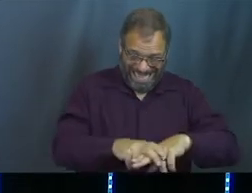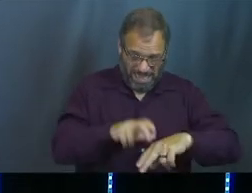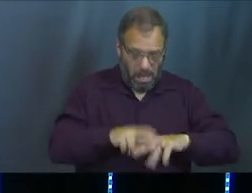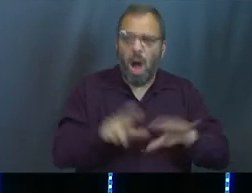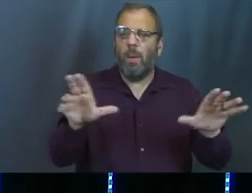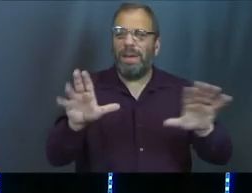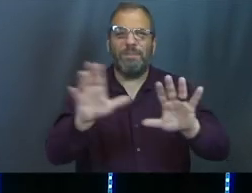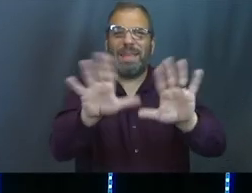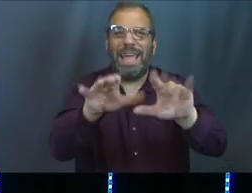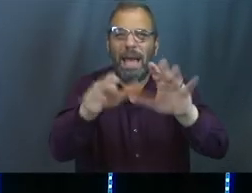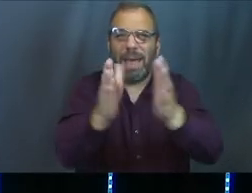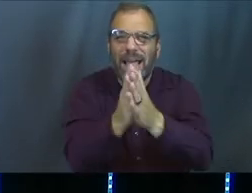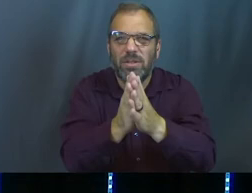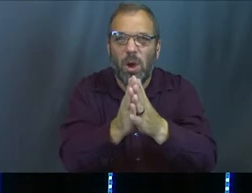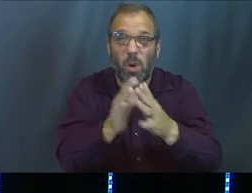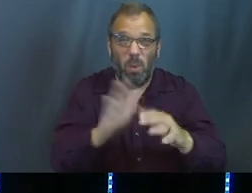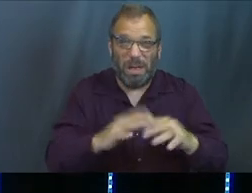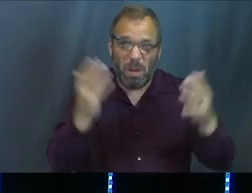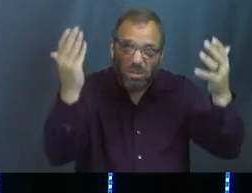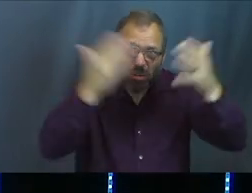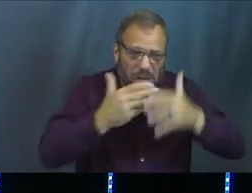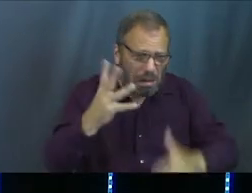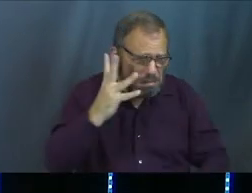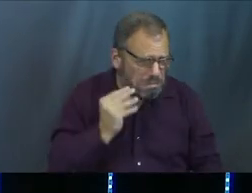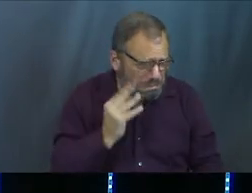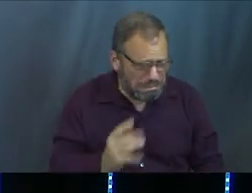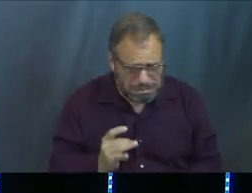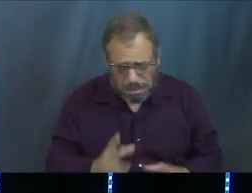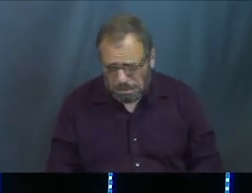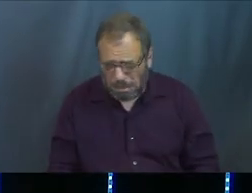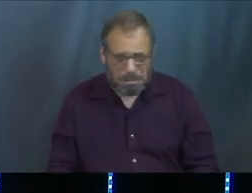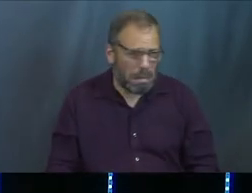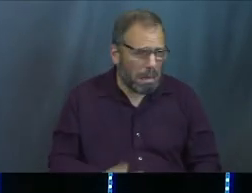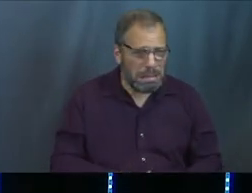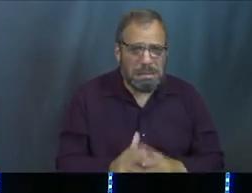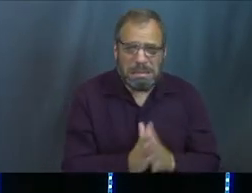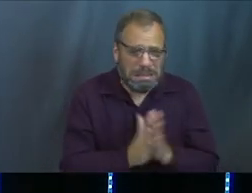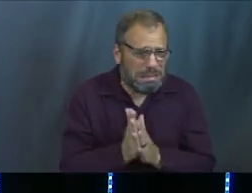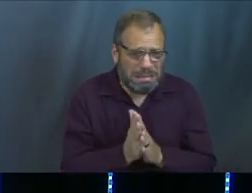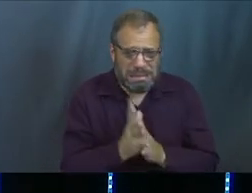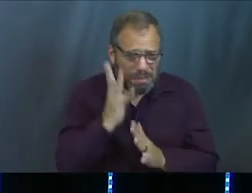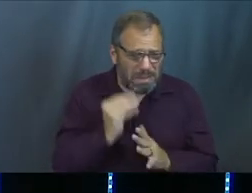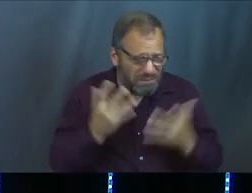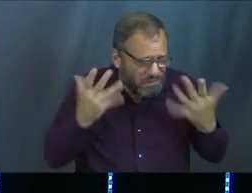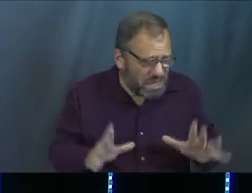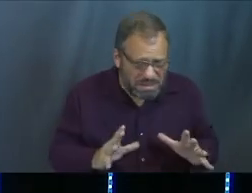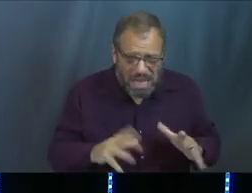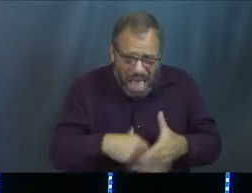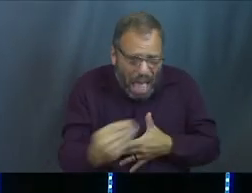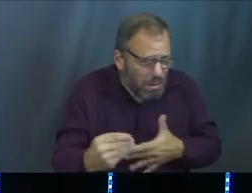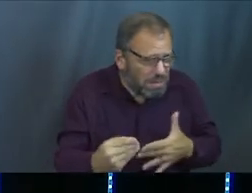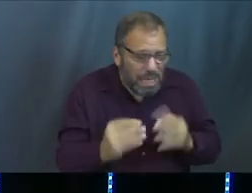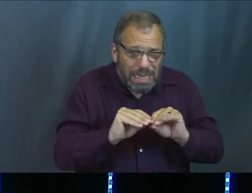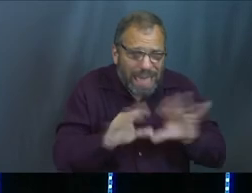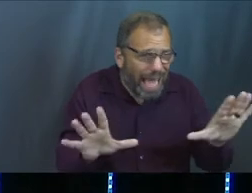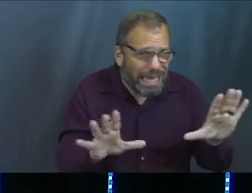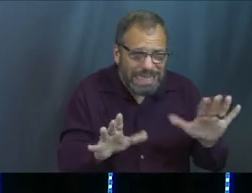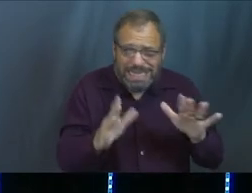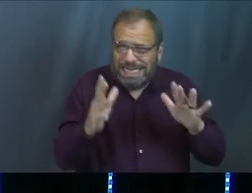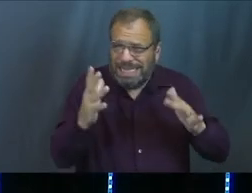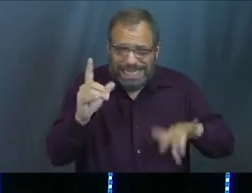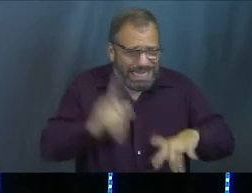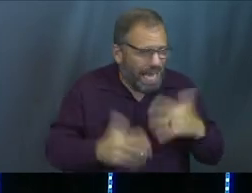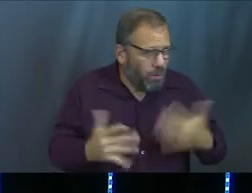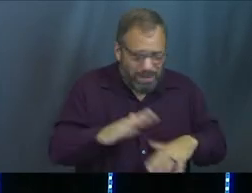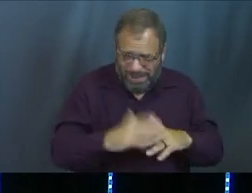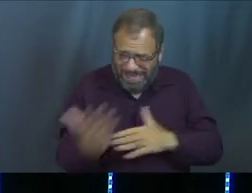space. Come on. How many of us, when we get into a really dark spot, a hard time, we're like, I just can't wait to be out of this. Like, I just, I can't wait